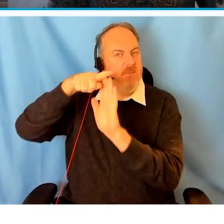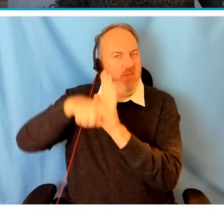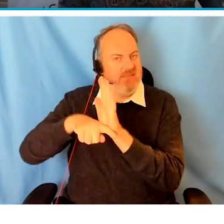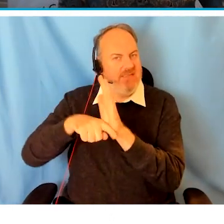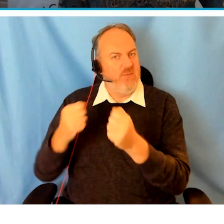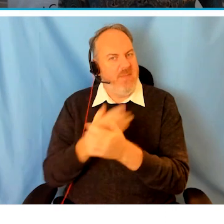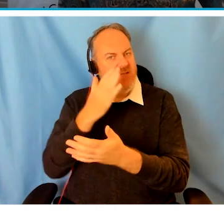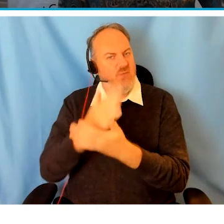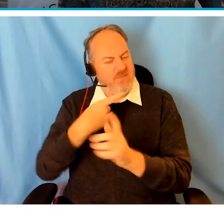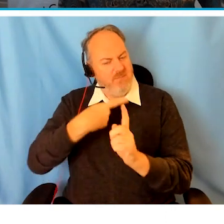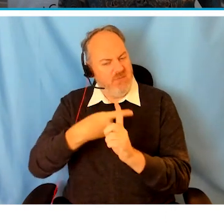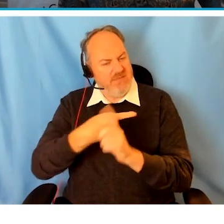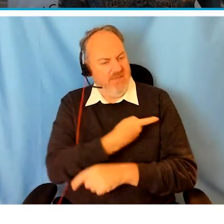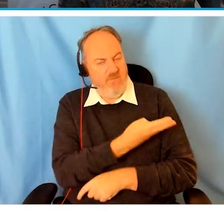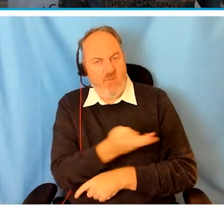field.